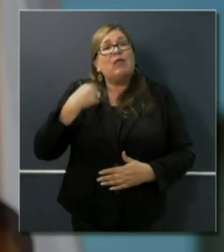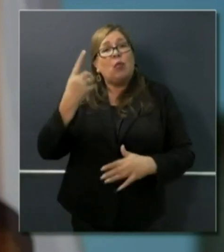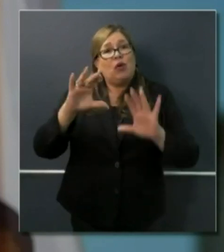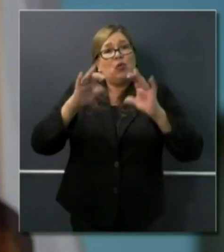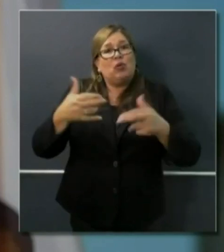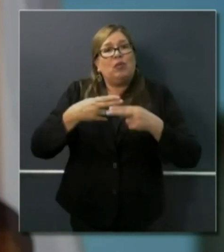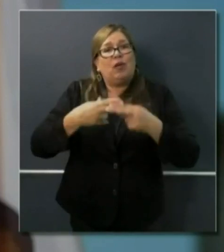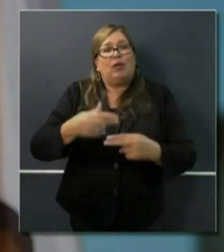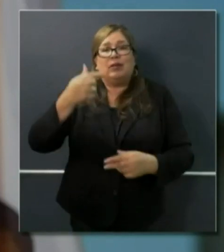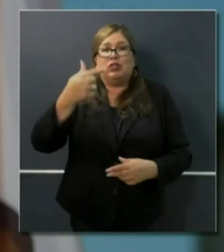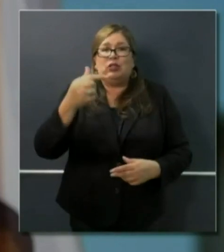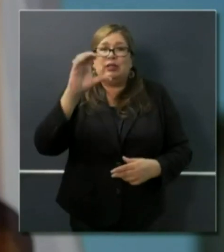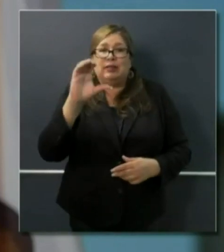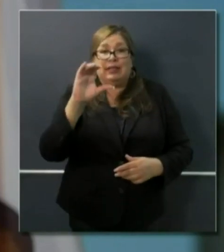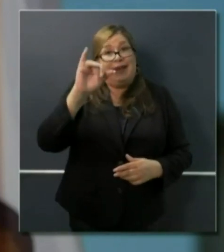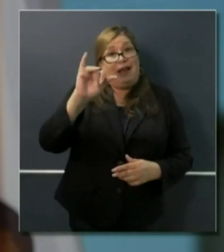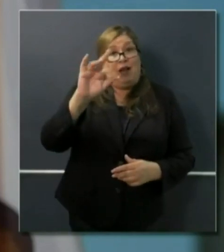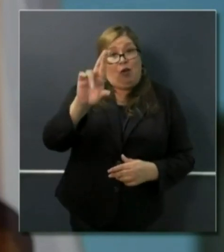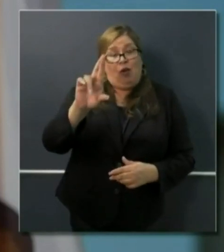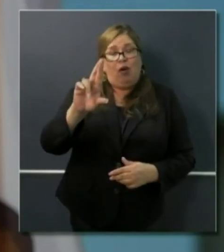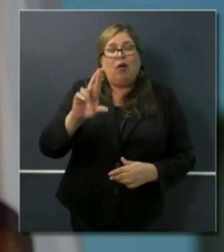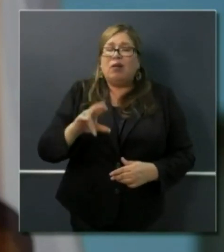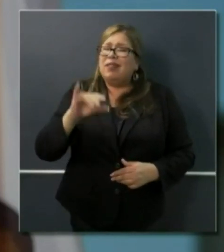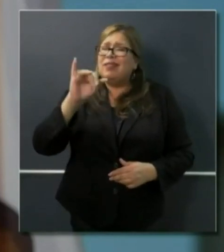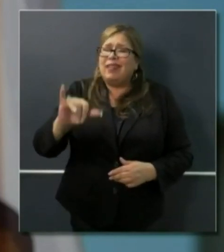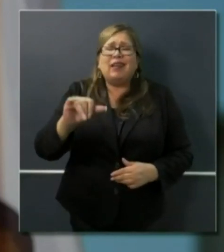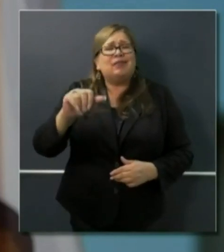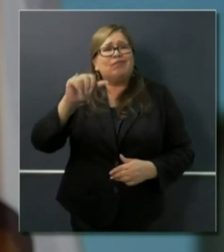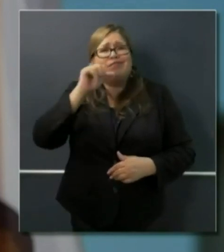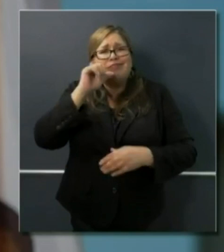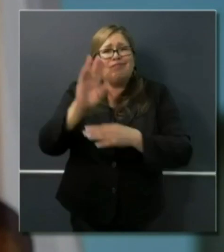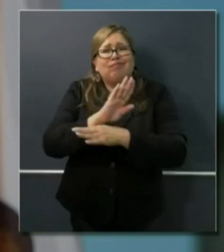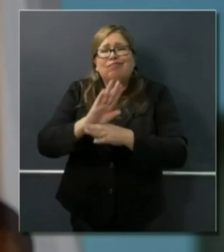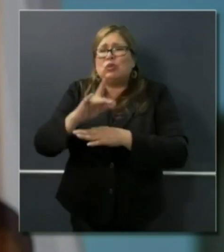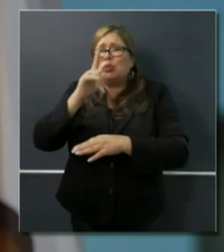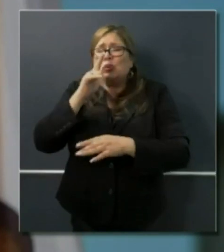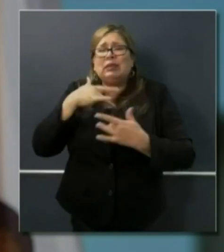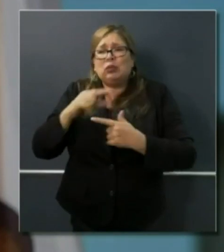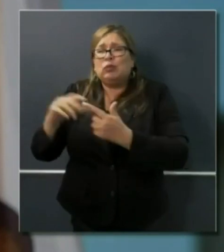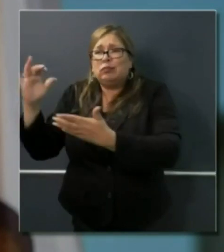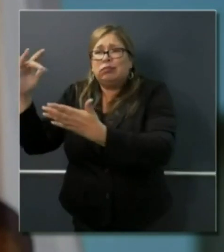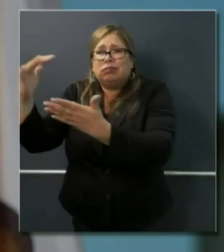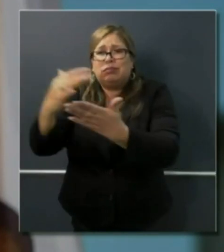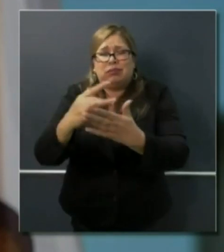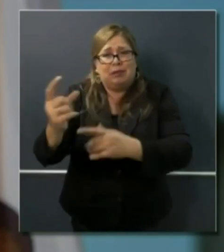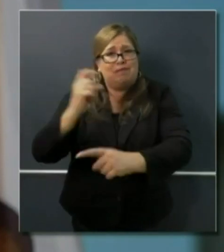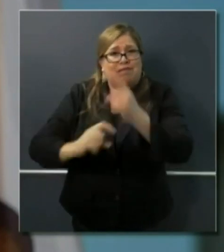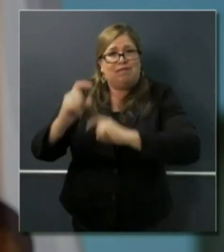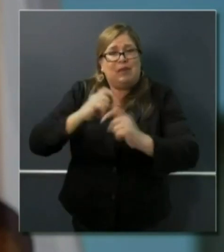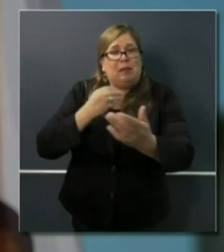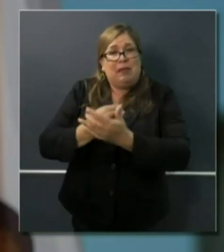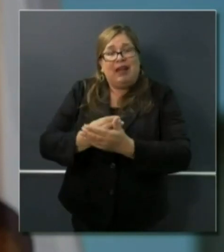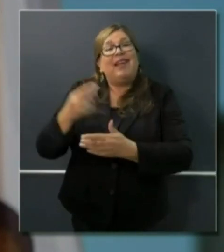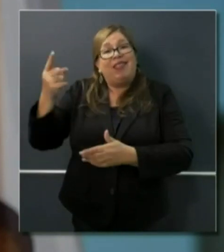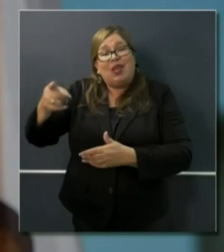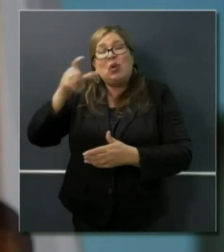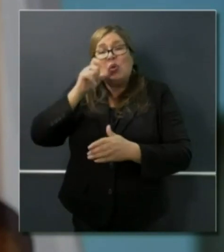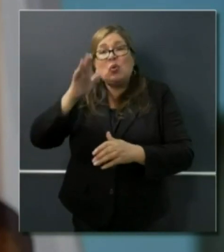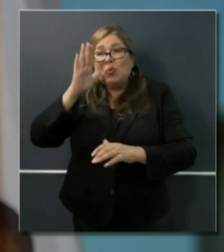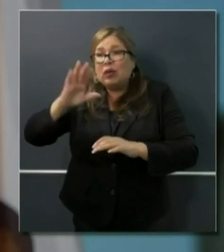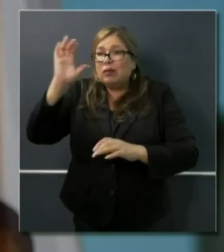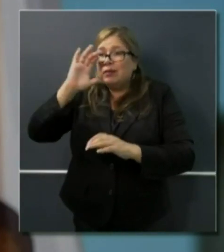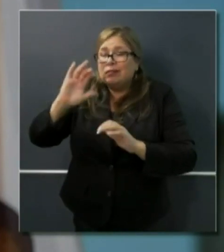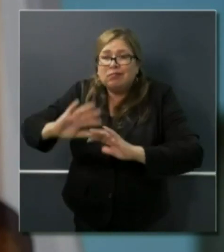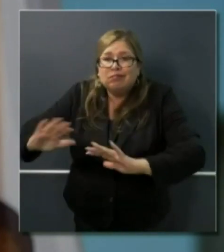GCIR that's a philanthropy group. They're the ones organizing that $50 million raise and that $50